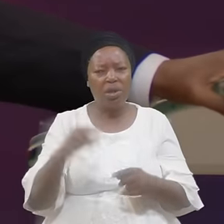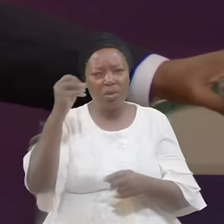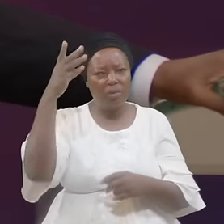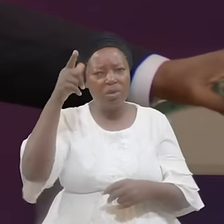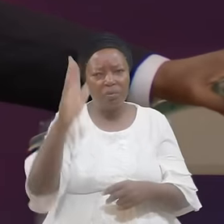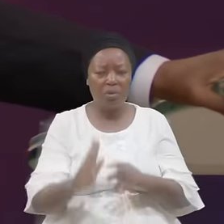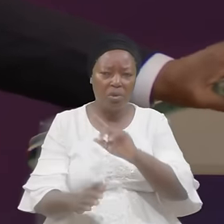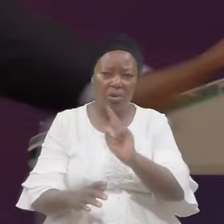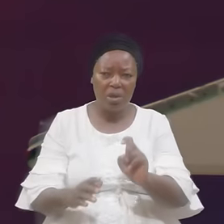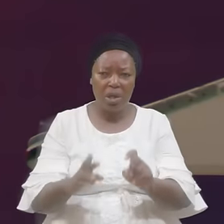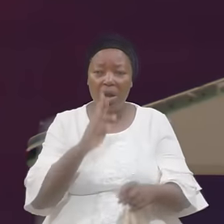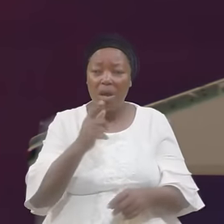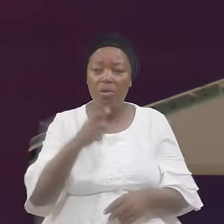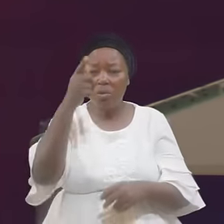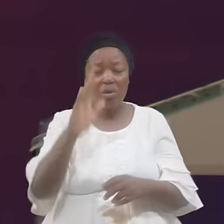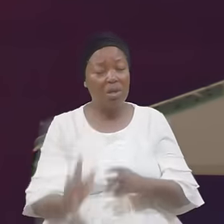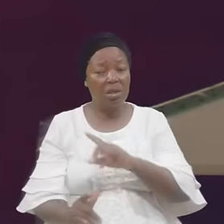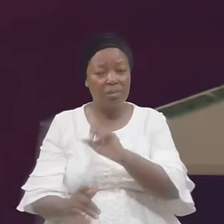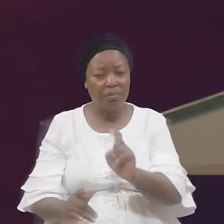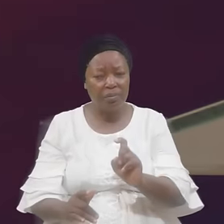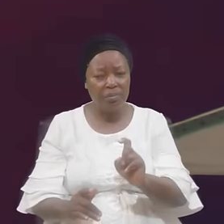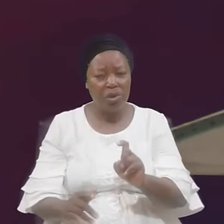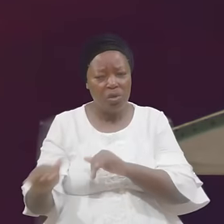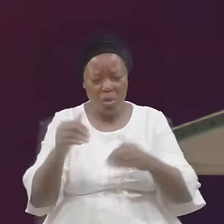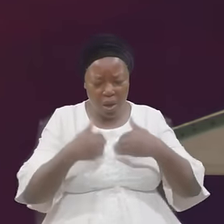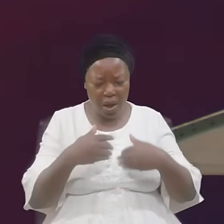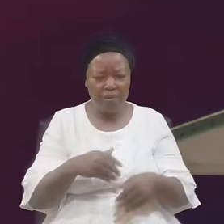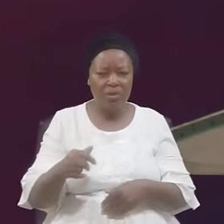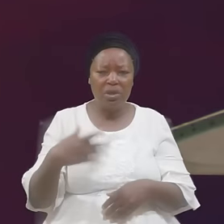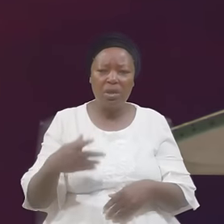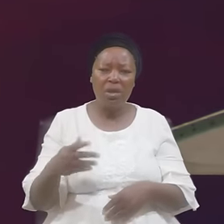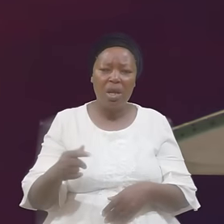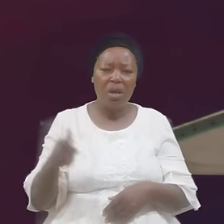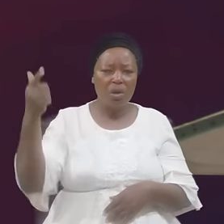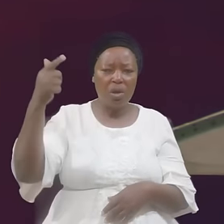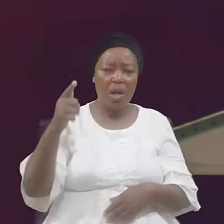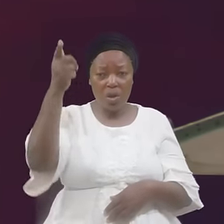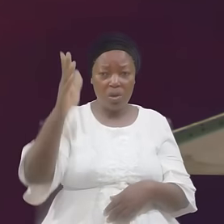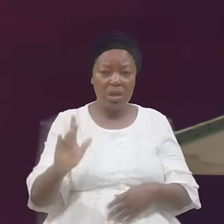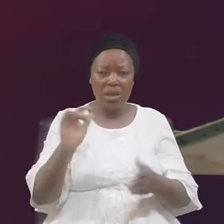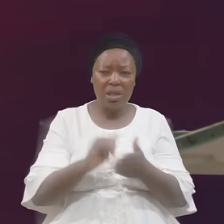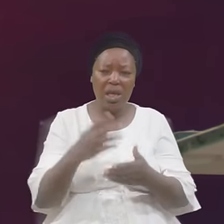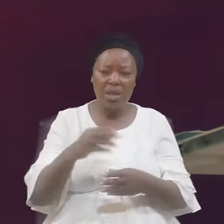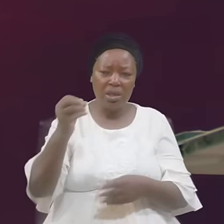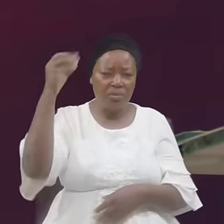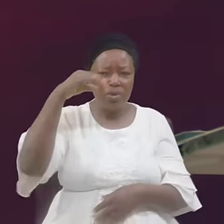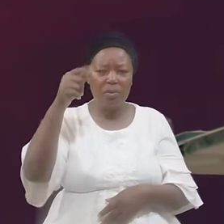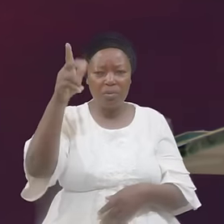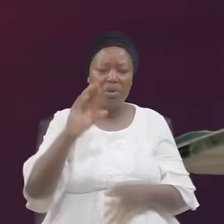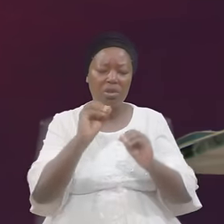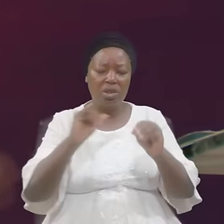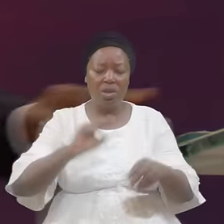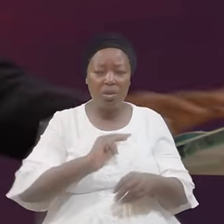you Godly Do you Do godliness The grace Of God Teaching us That living Soberly